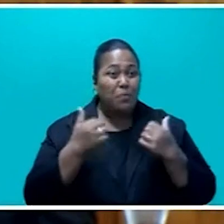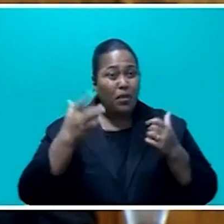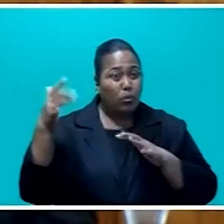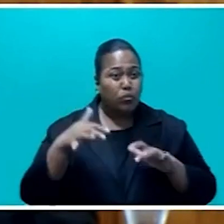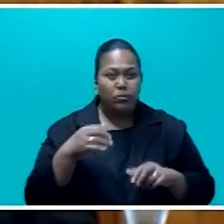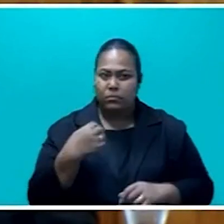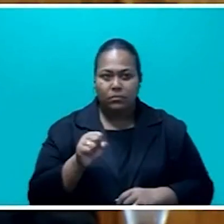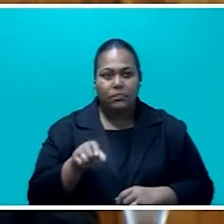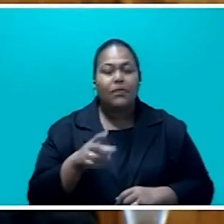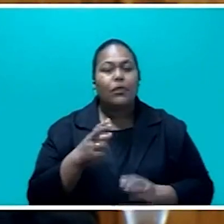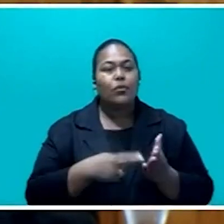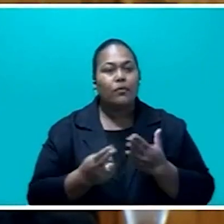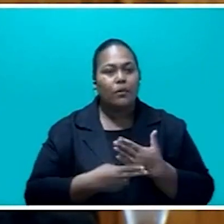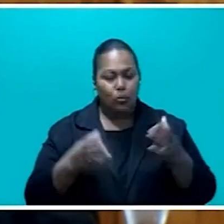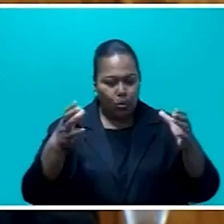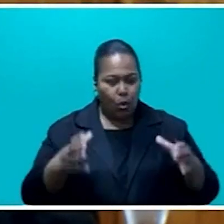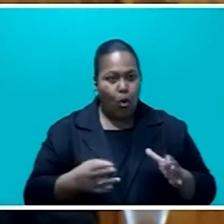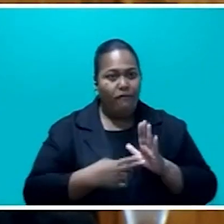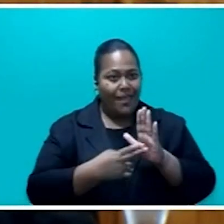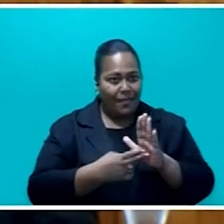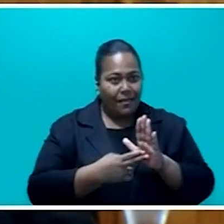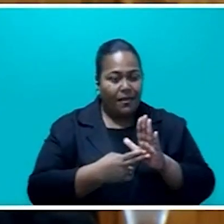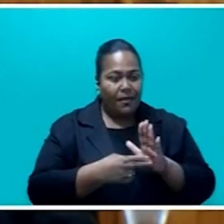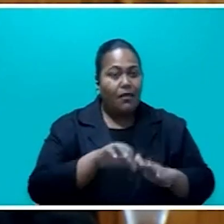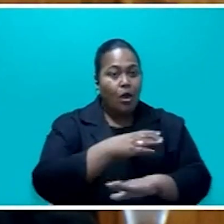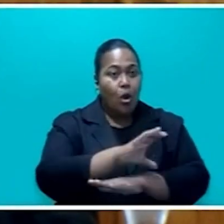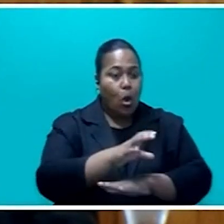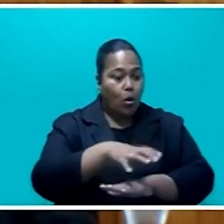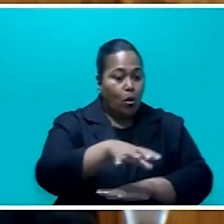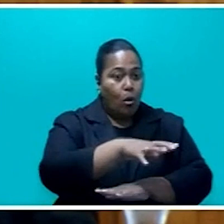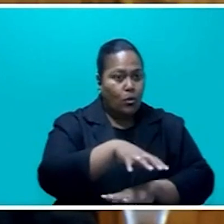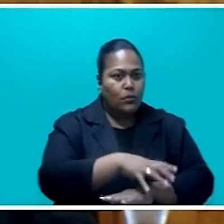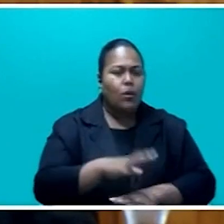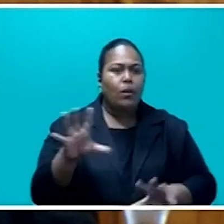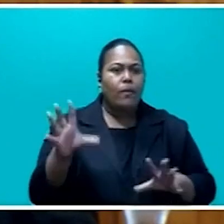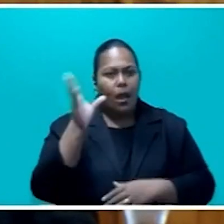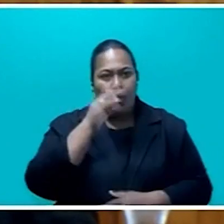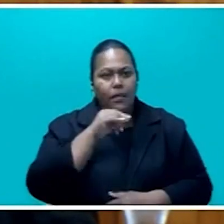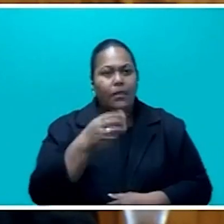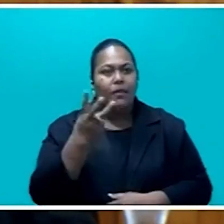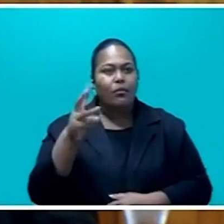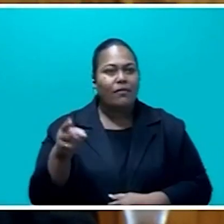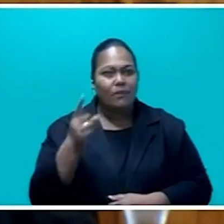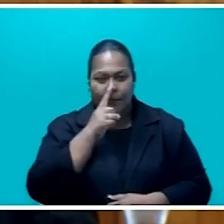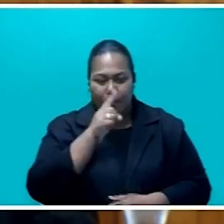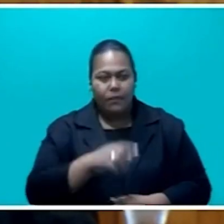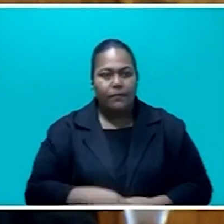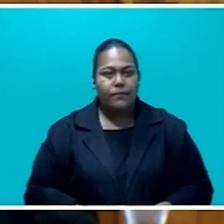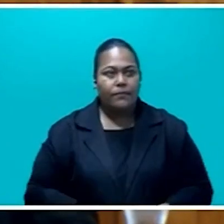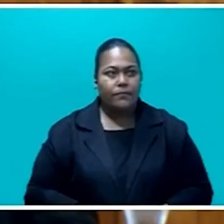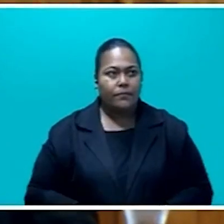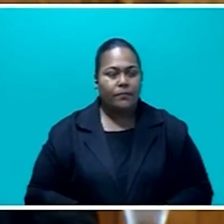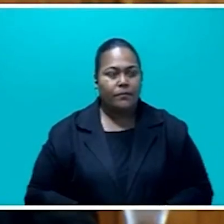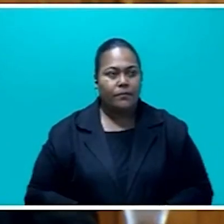and the whole of Nandi and the Coral Coast will be accommodating these 3,000 people. And there will be people who,